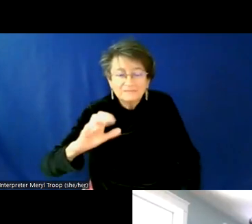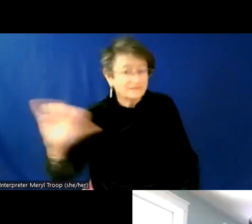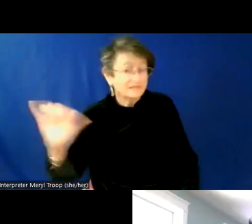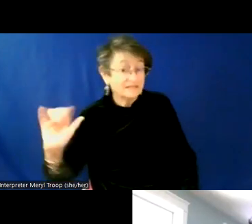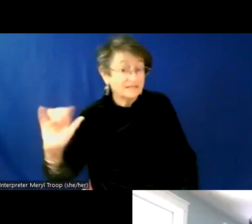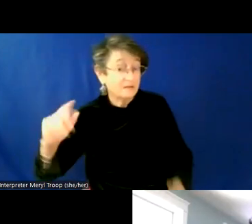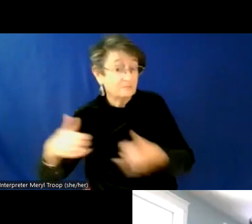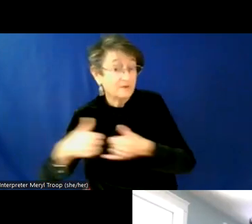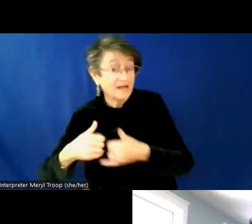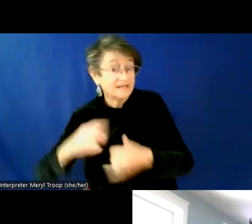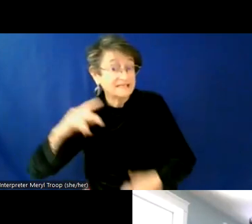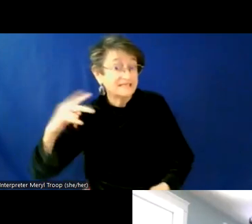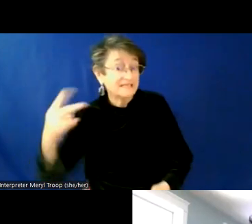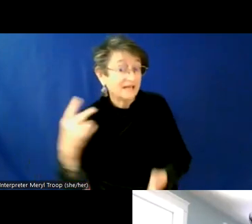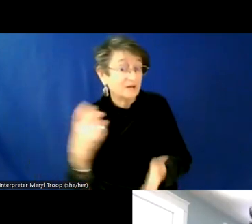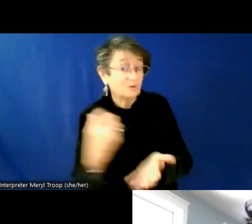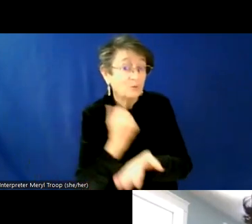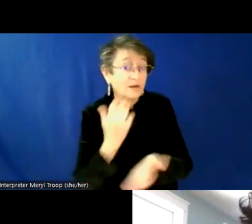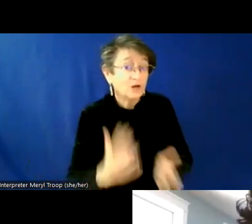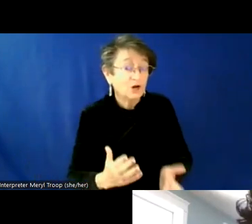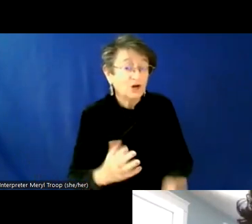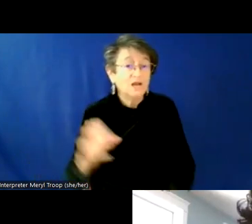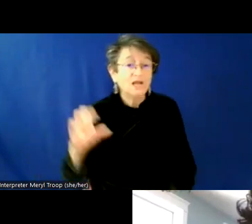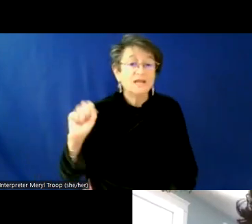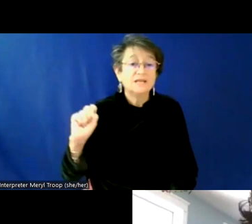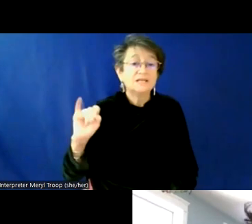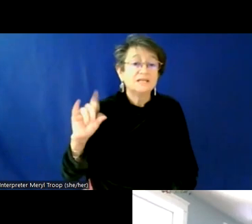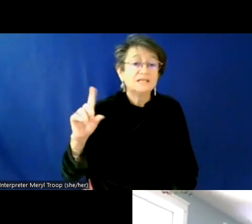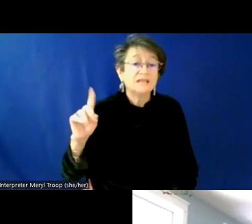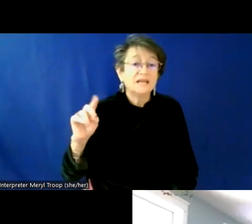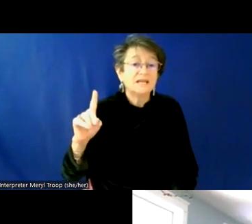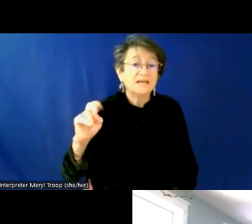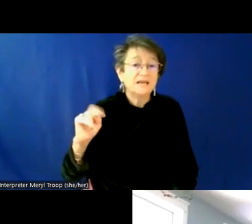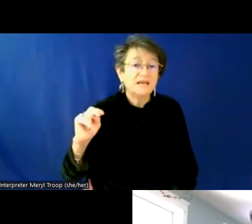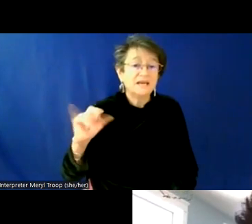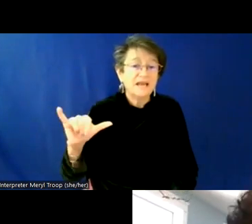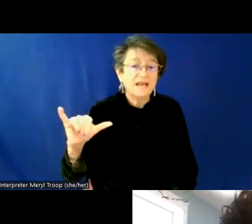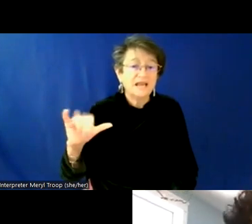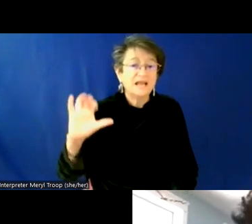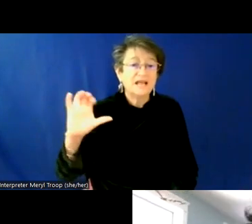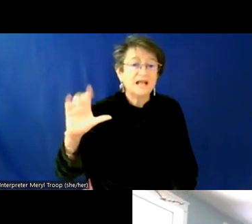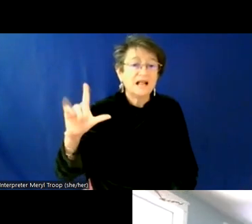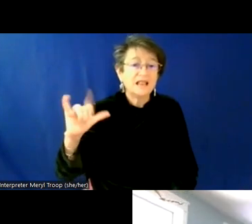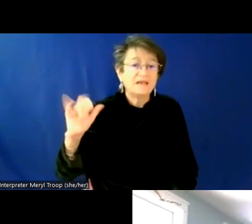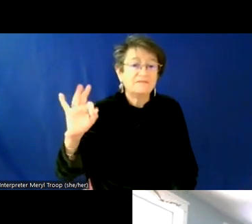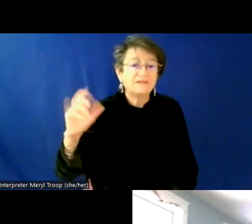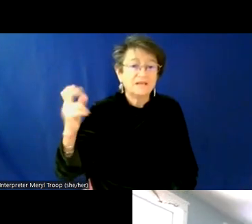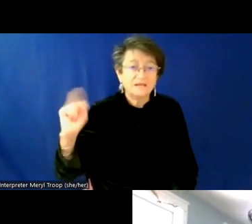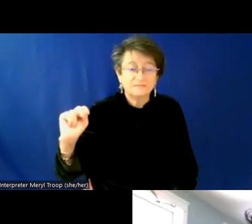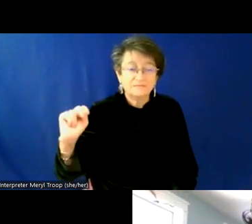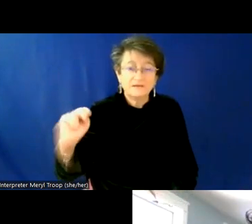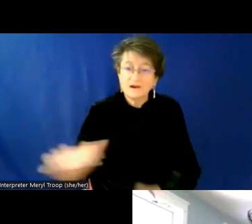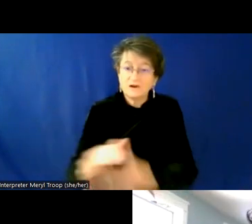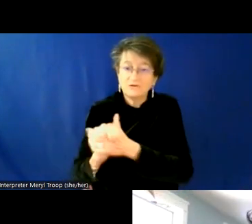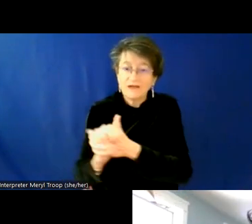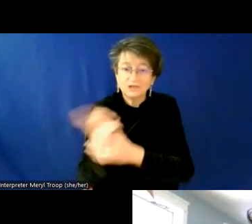is Sydney Clifton. So congratulations to Amy and Sydney. Um, thank